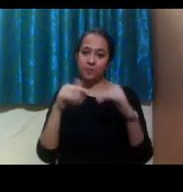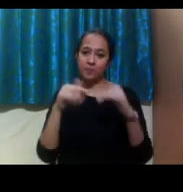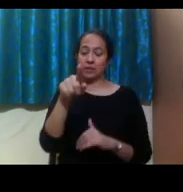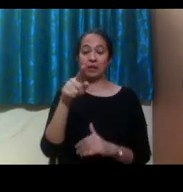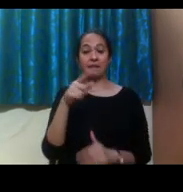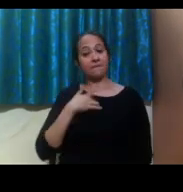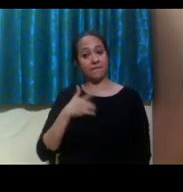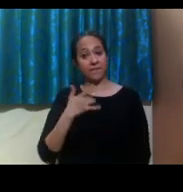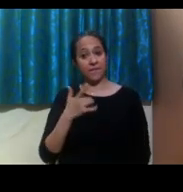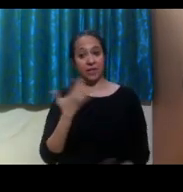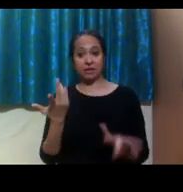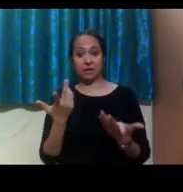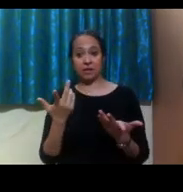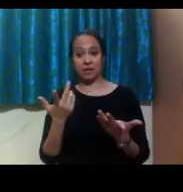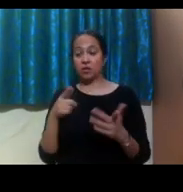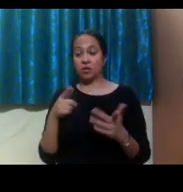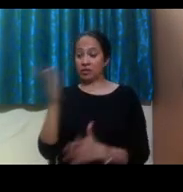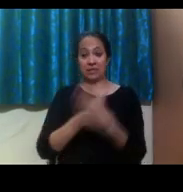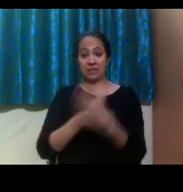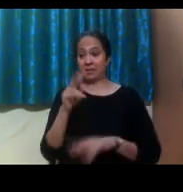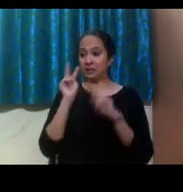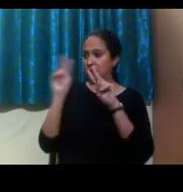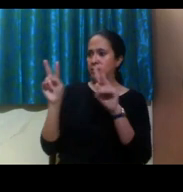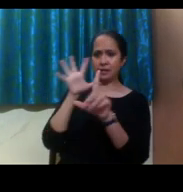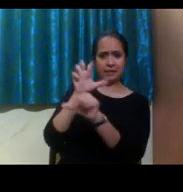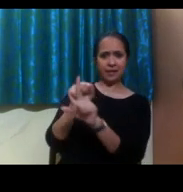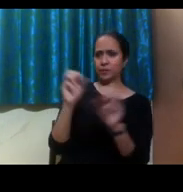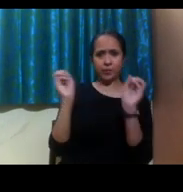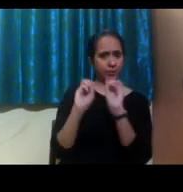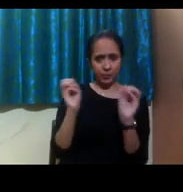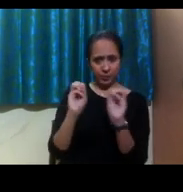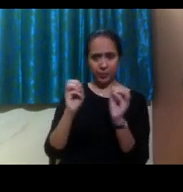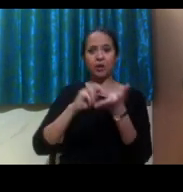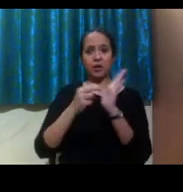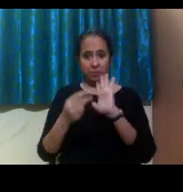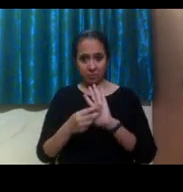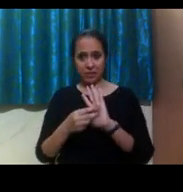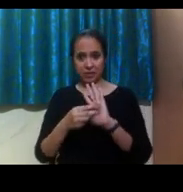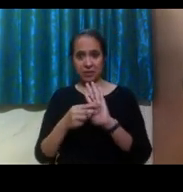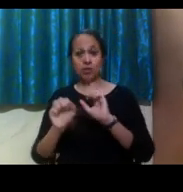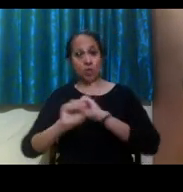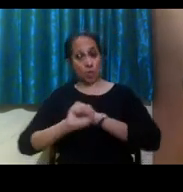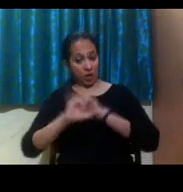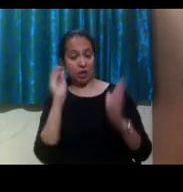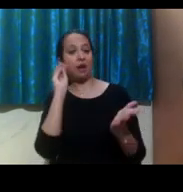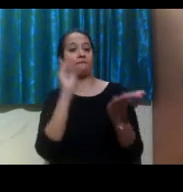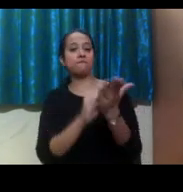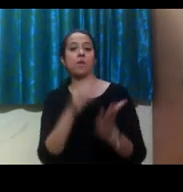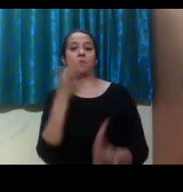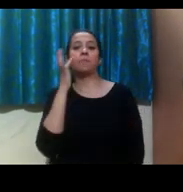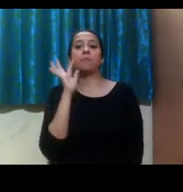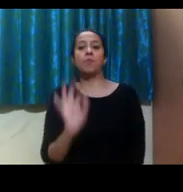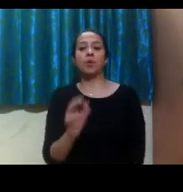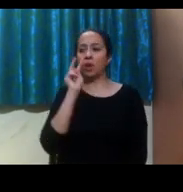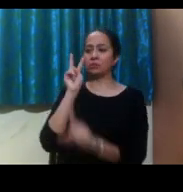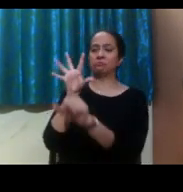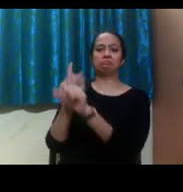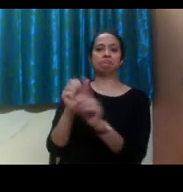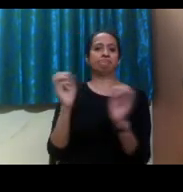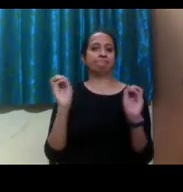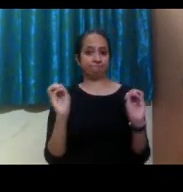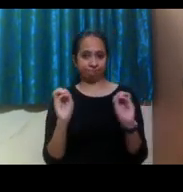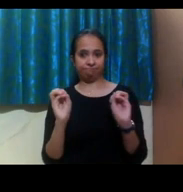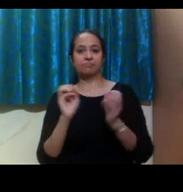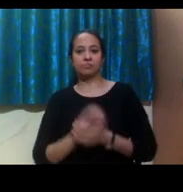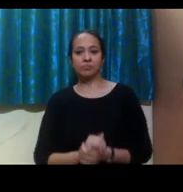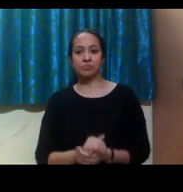more non-apparent your disability is, the more likely you might need to provide some medical documentation. And the most recent, the better. And